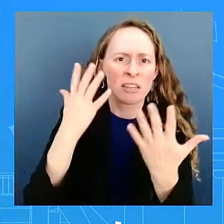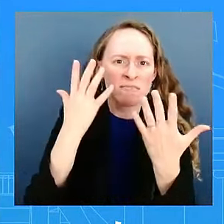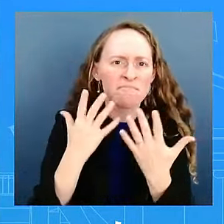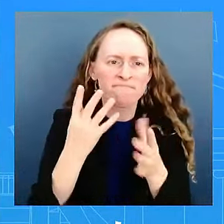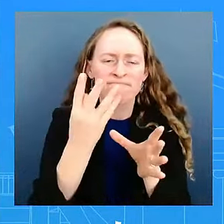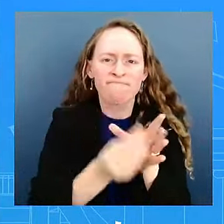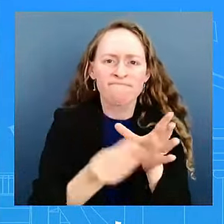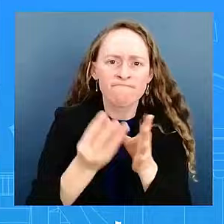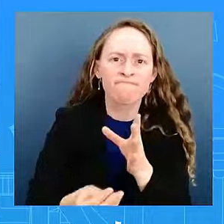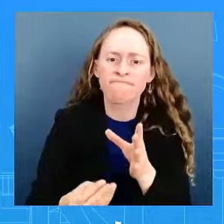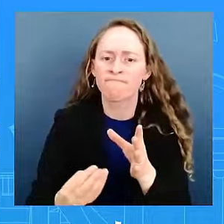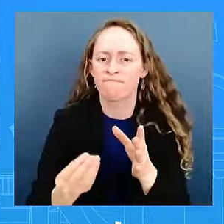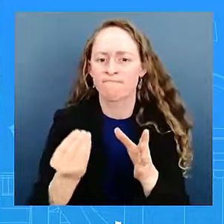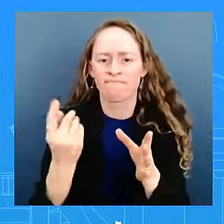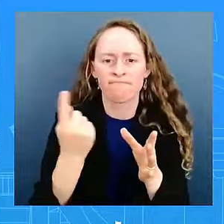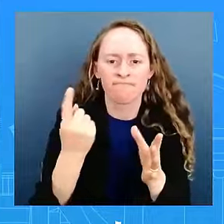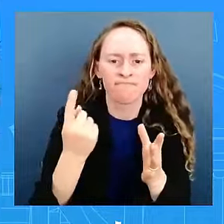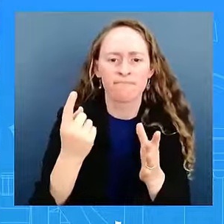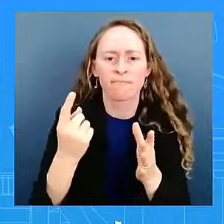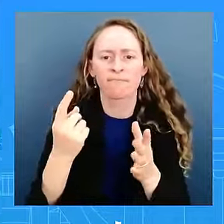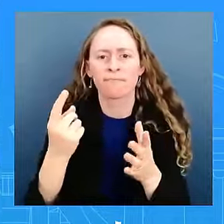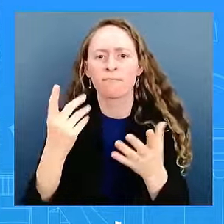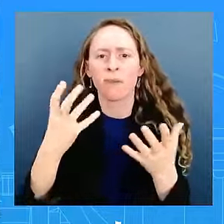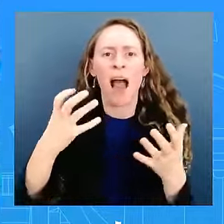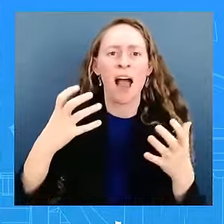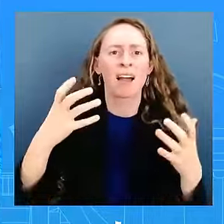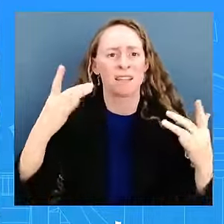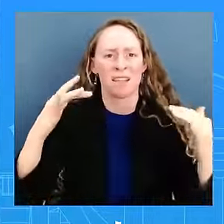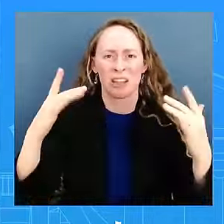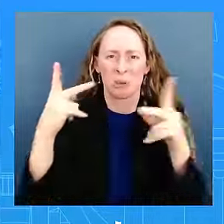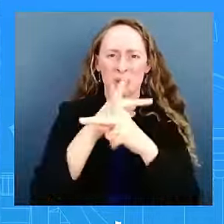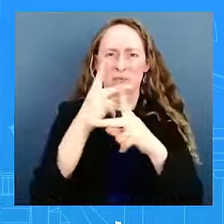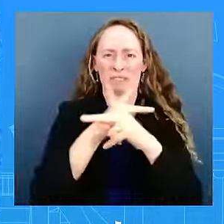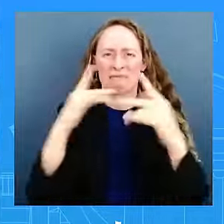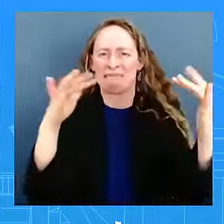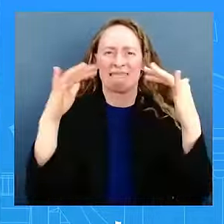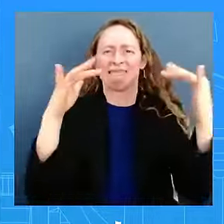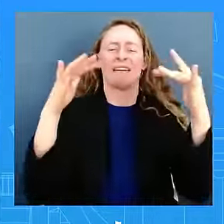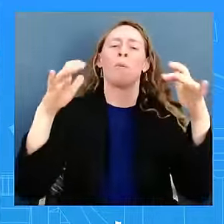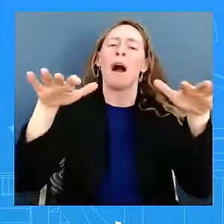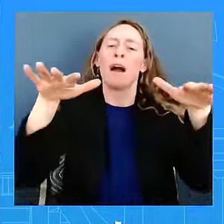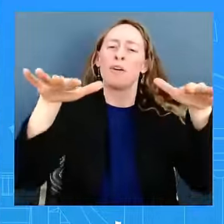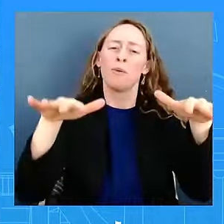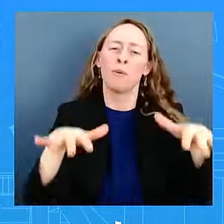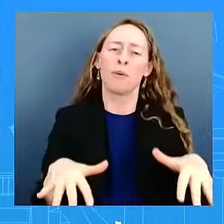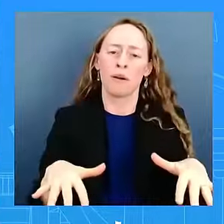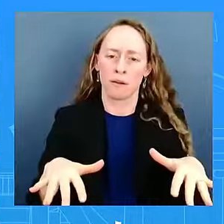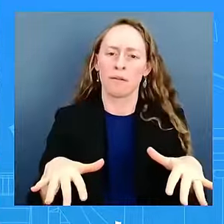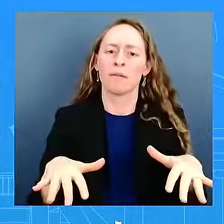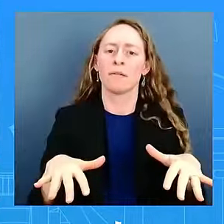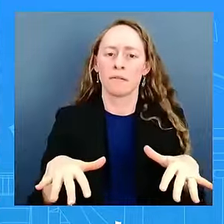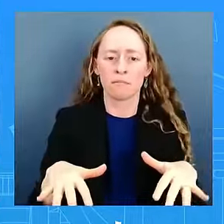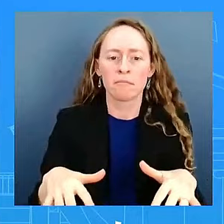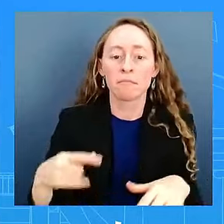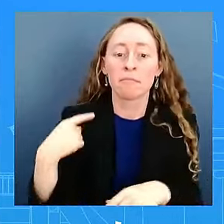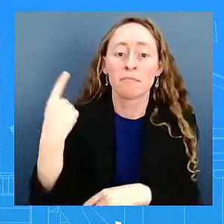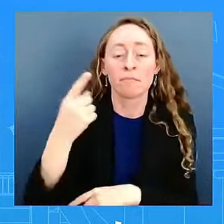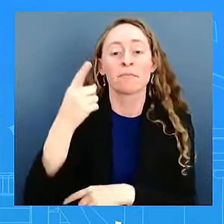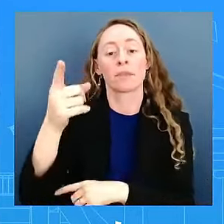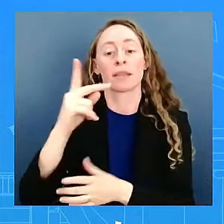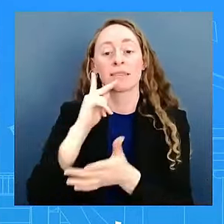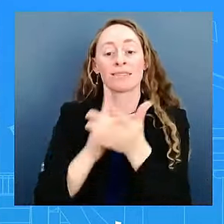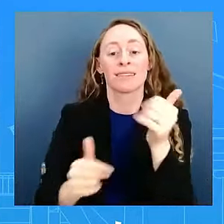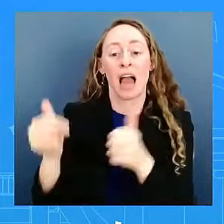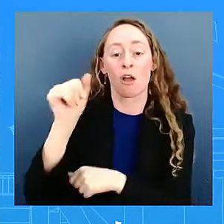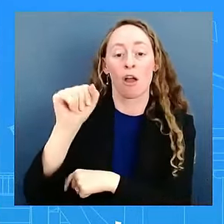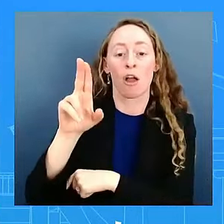Austin also spoke about this and said that the sense was that the temperature was going down in the Middle East. So can you say